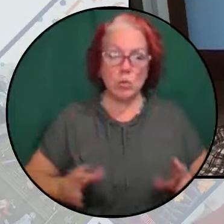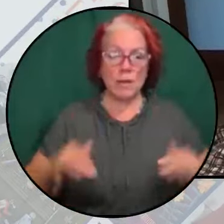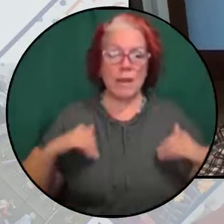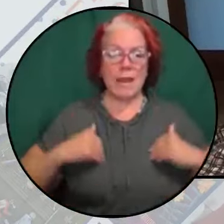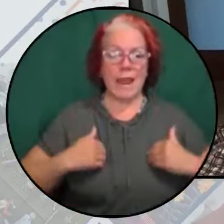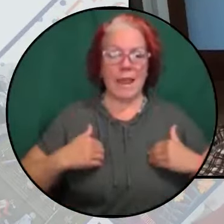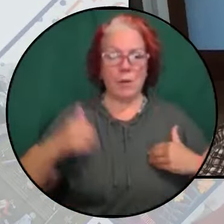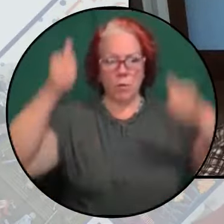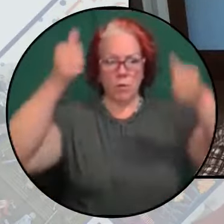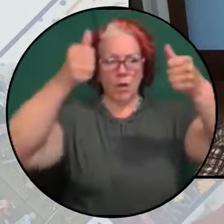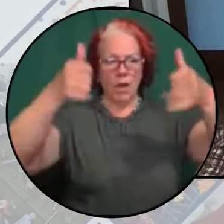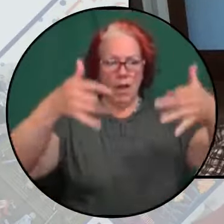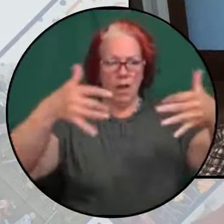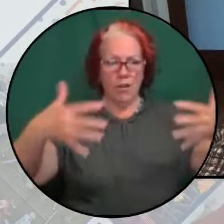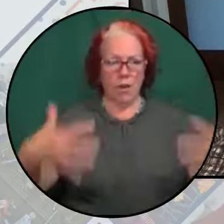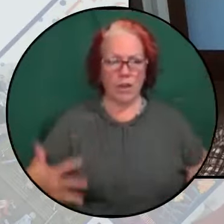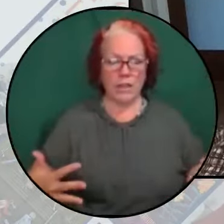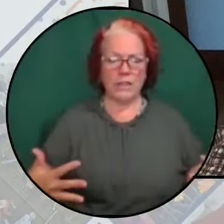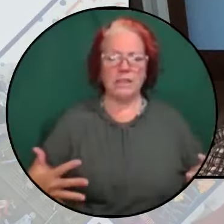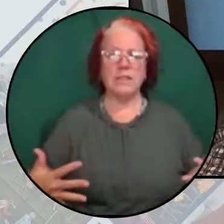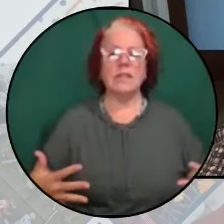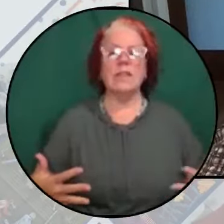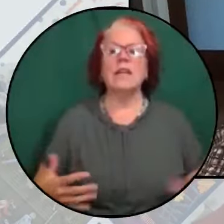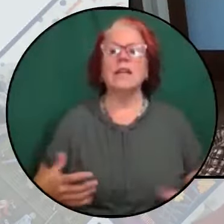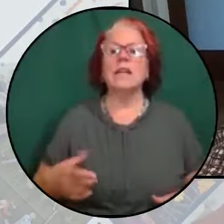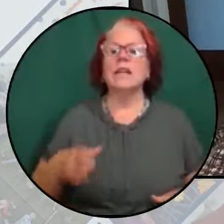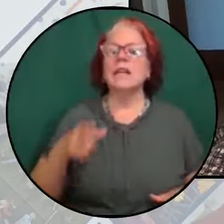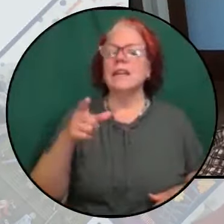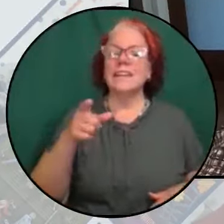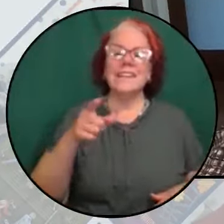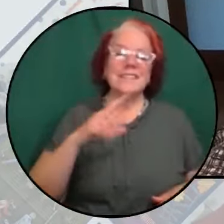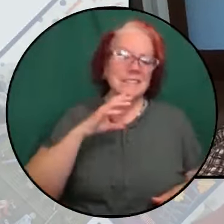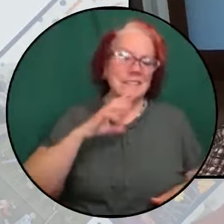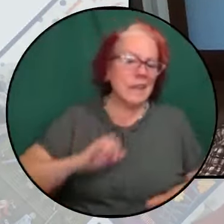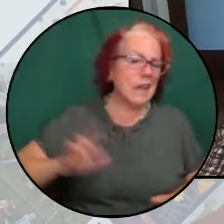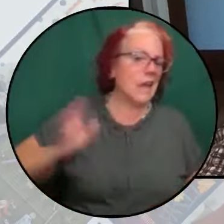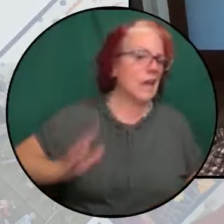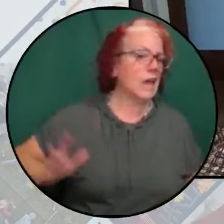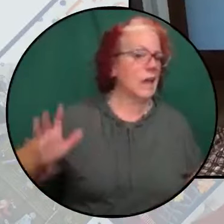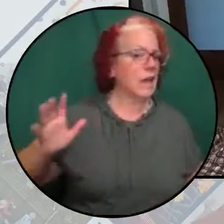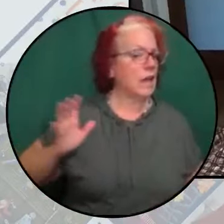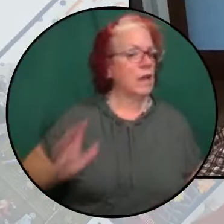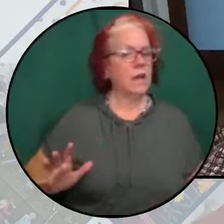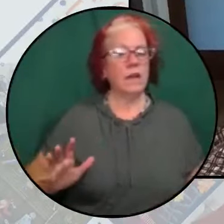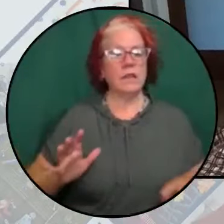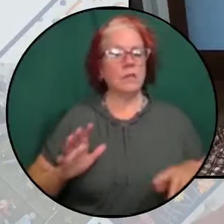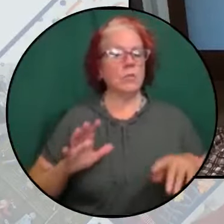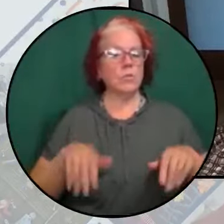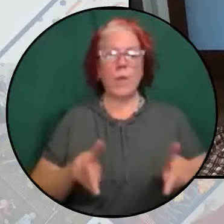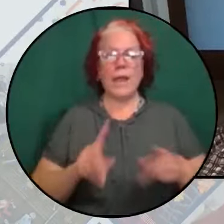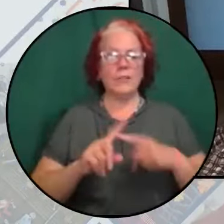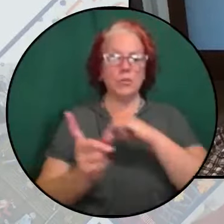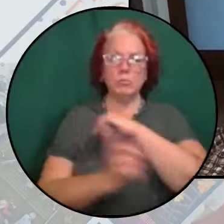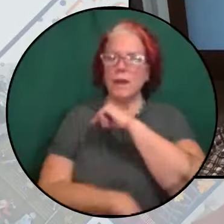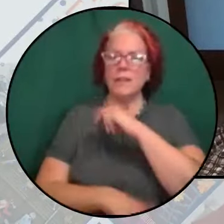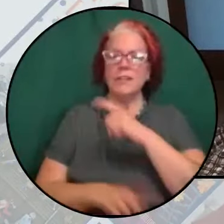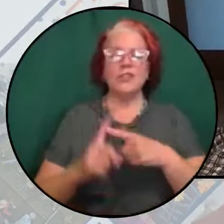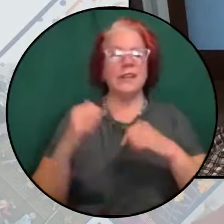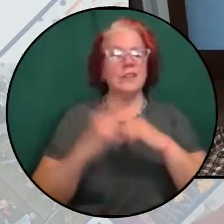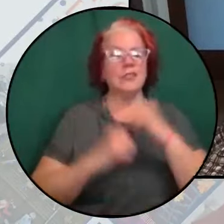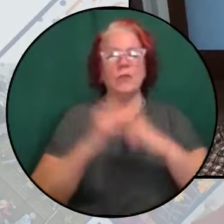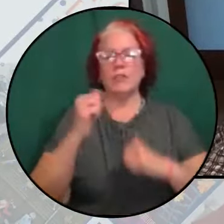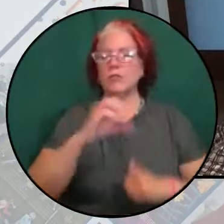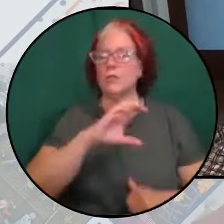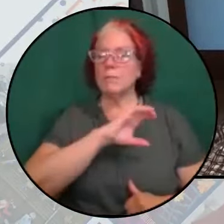hierarchies, its outmoded styles of punishment, and its structures of policing,